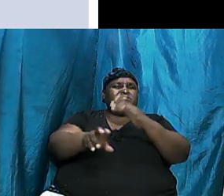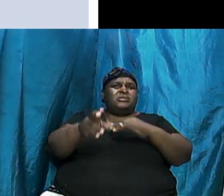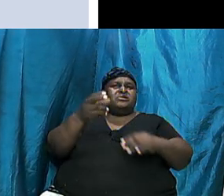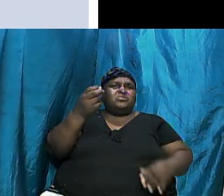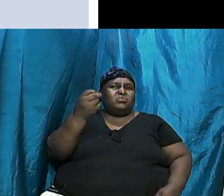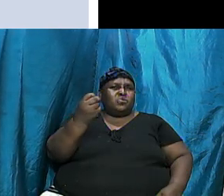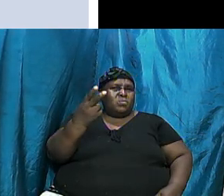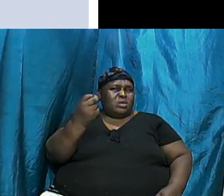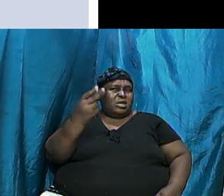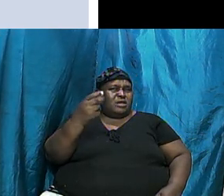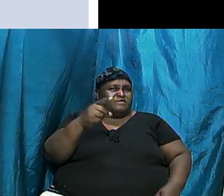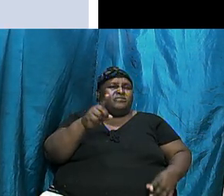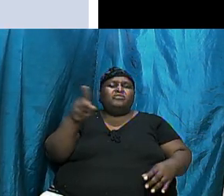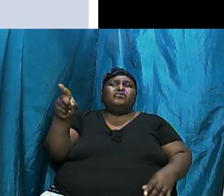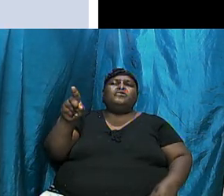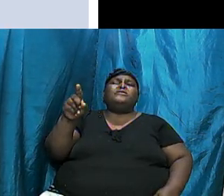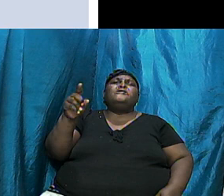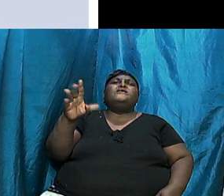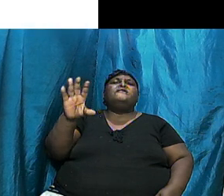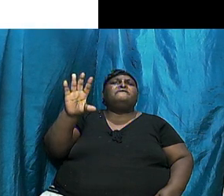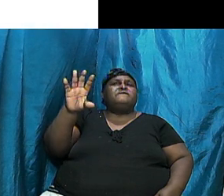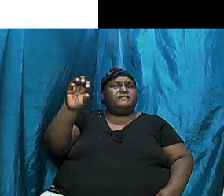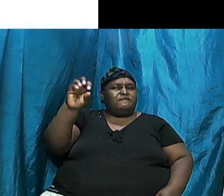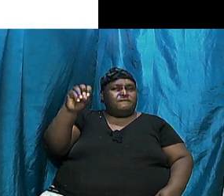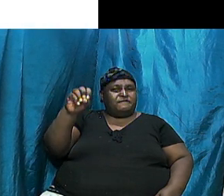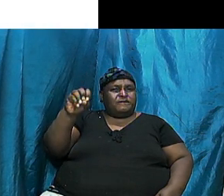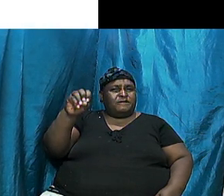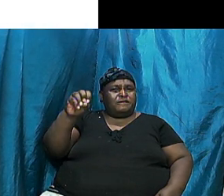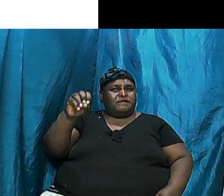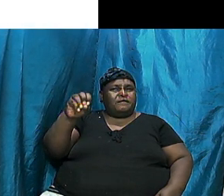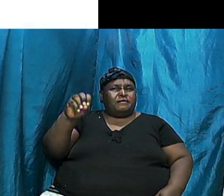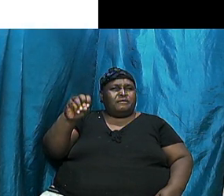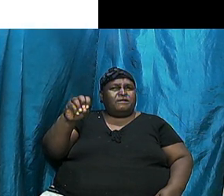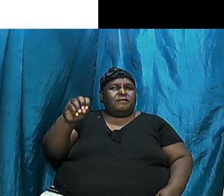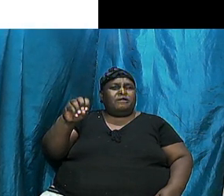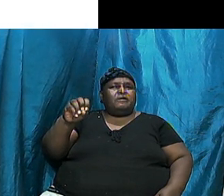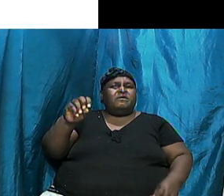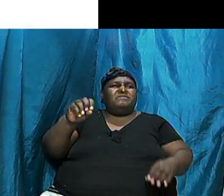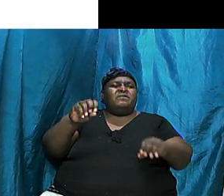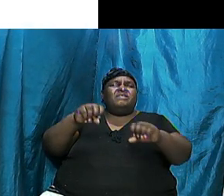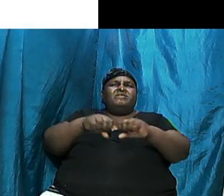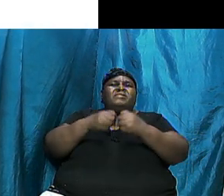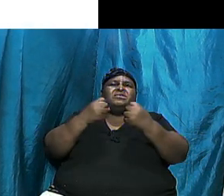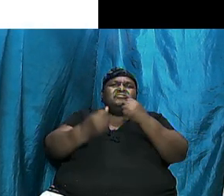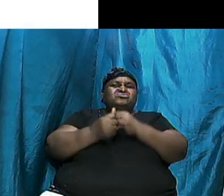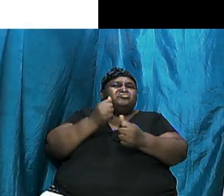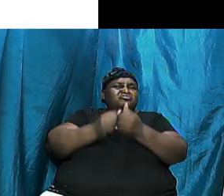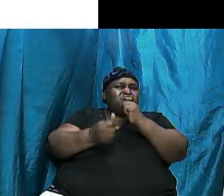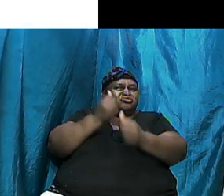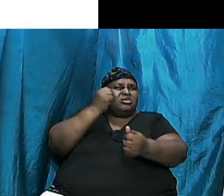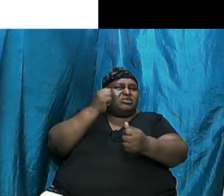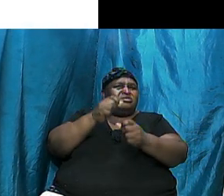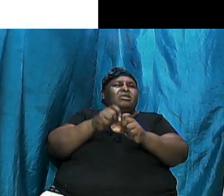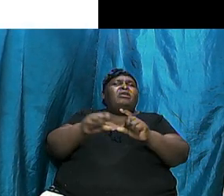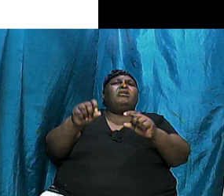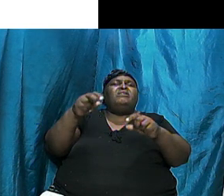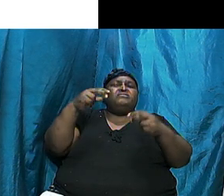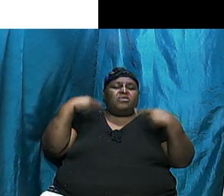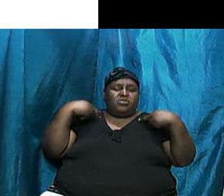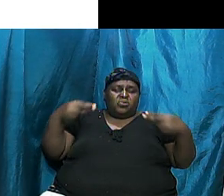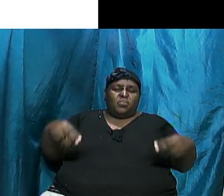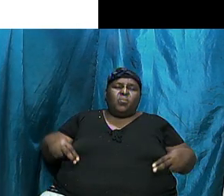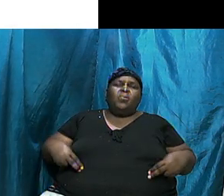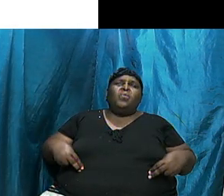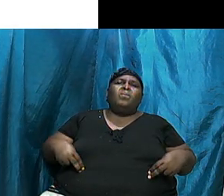50, it gives us a breakdown of the human race and the Hebrew